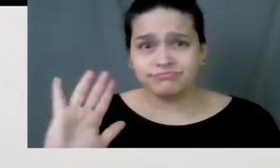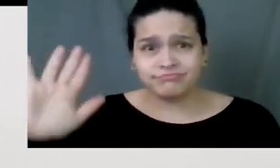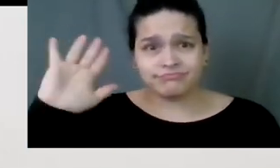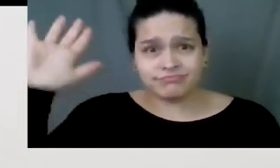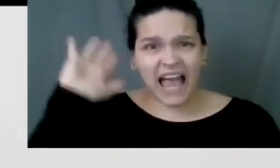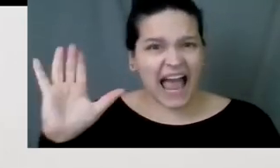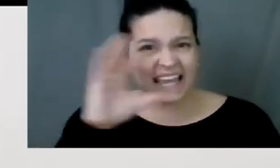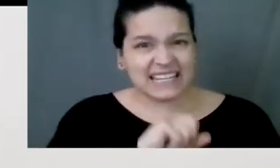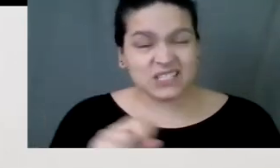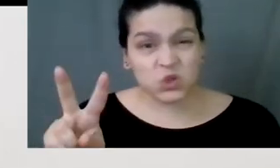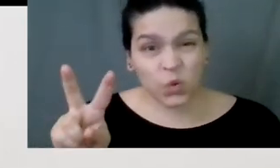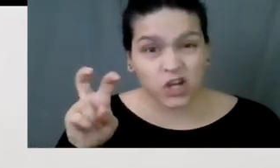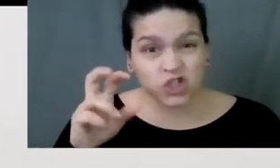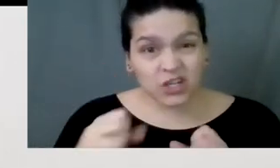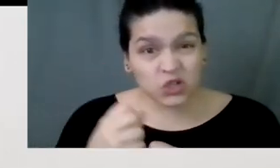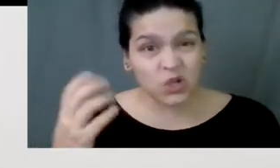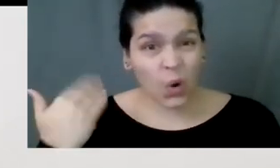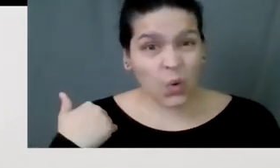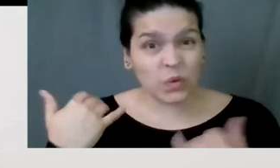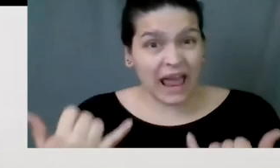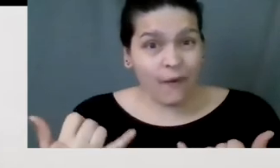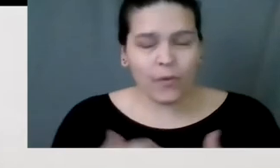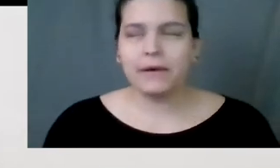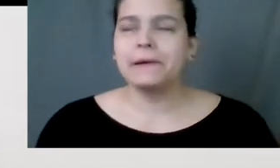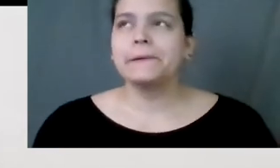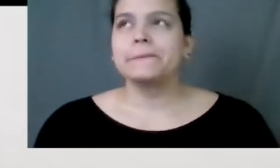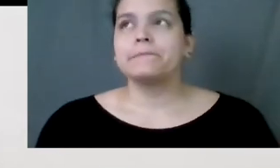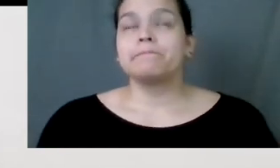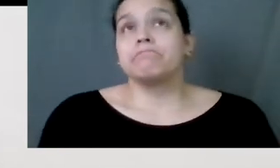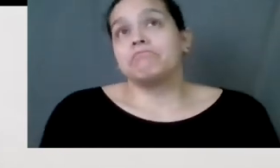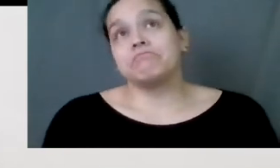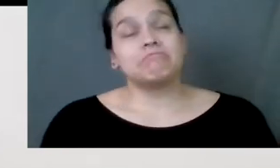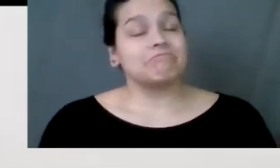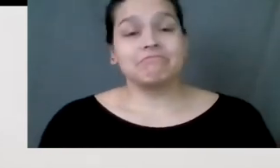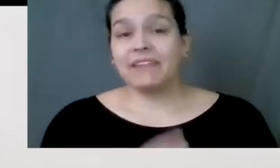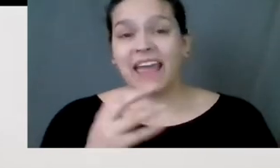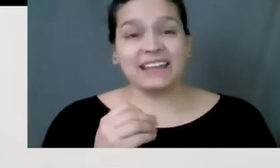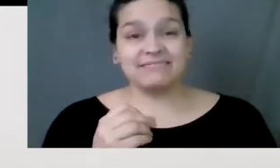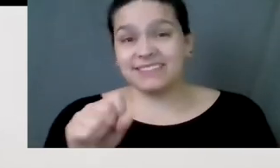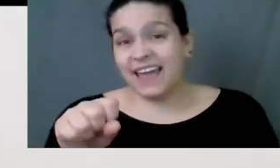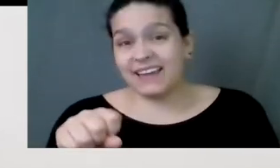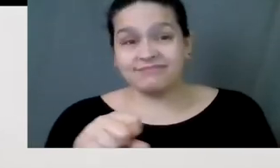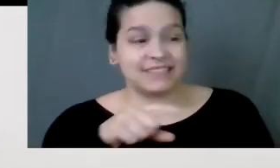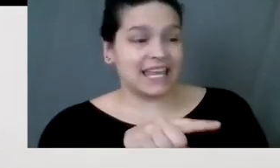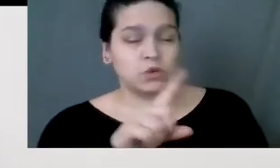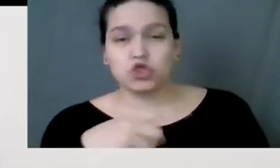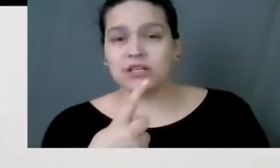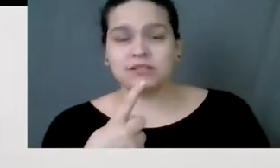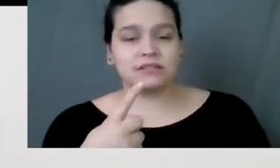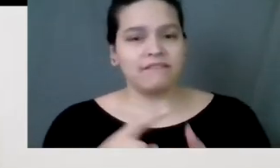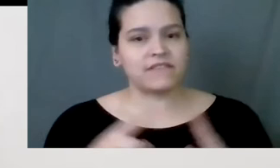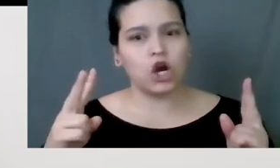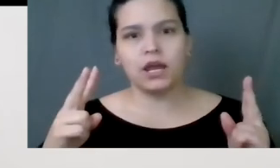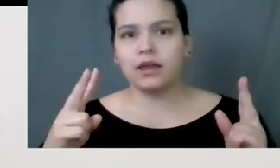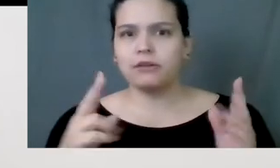century, or I guess two centuries ago now. But, and yeah, so he